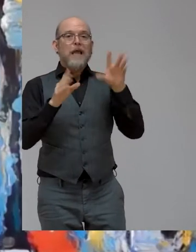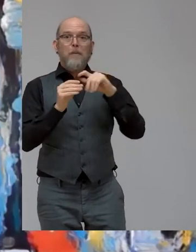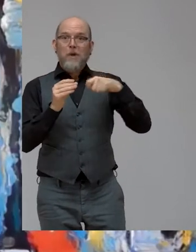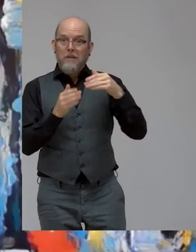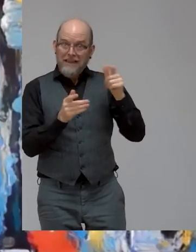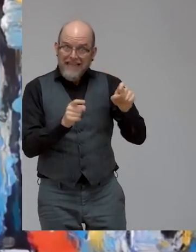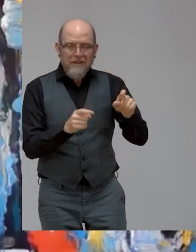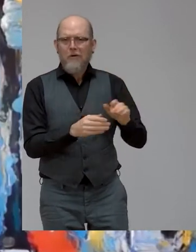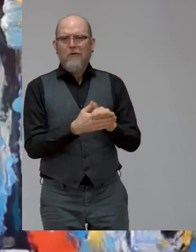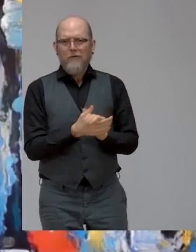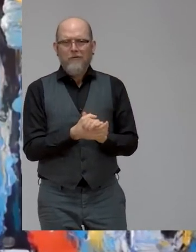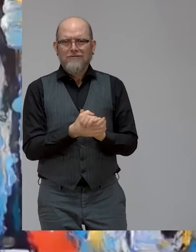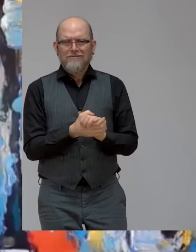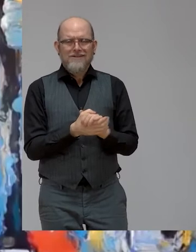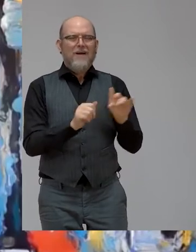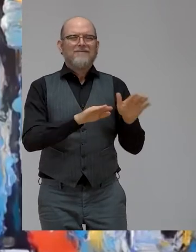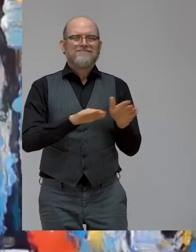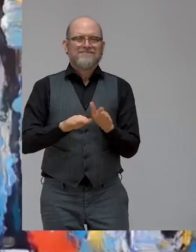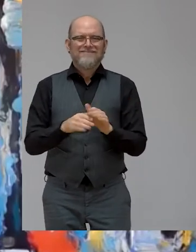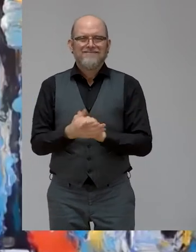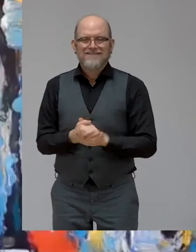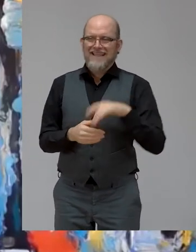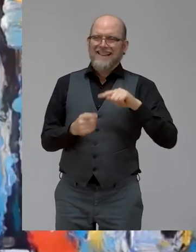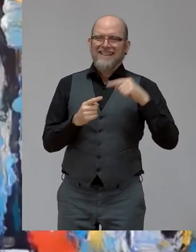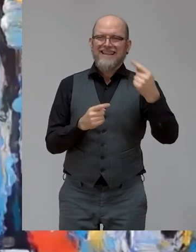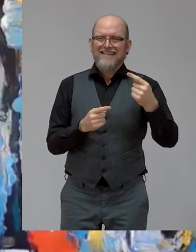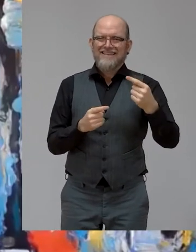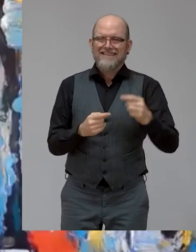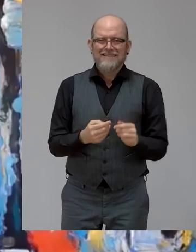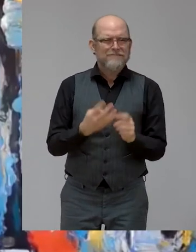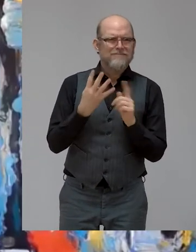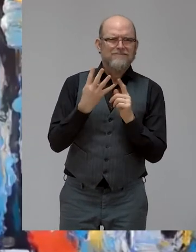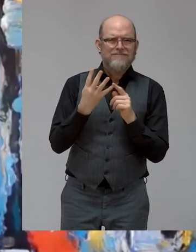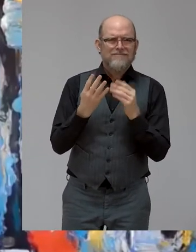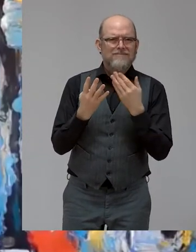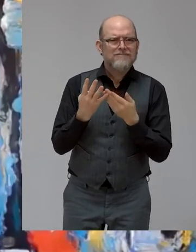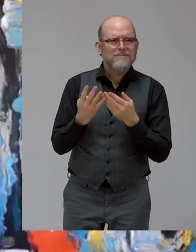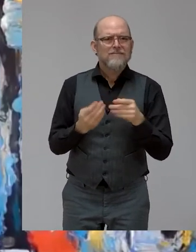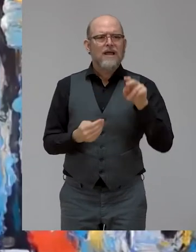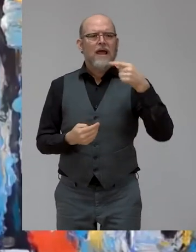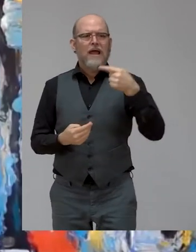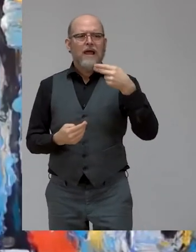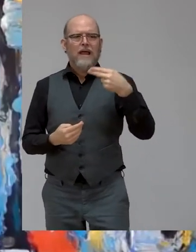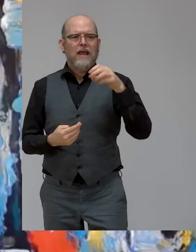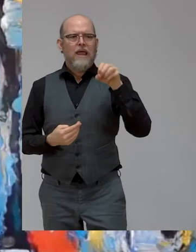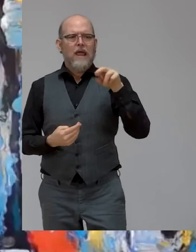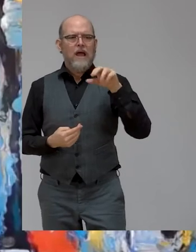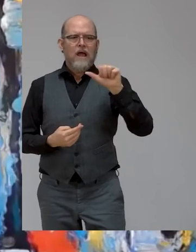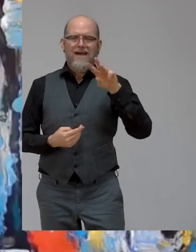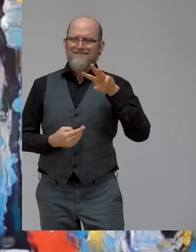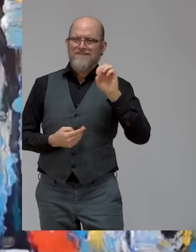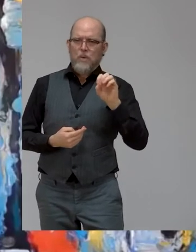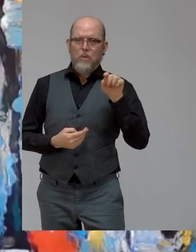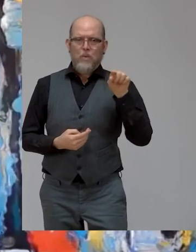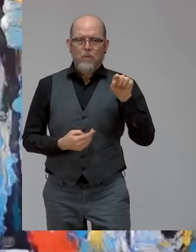Rama Giraho. I never know how to say last name. Sorry. He is the director of the Helen Hamlin Centre for